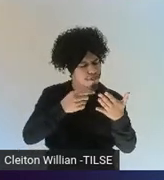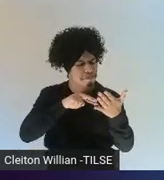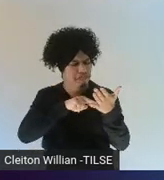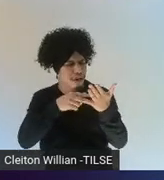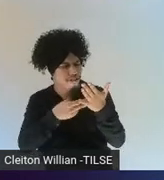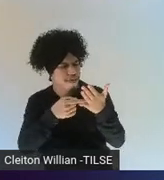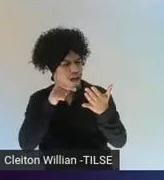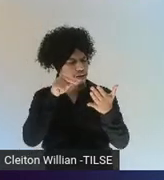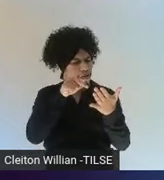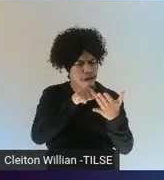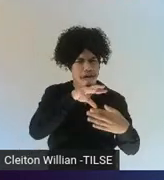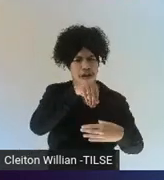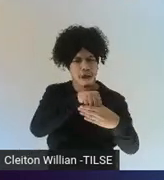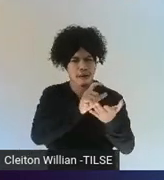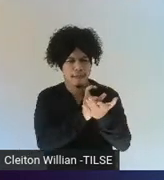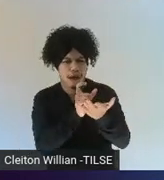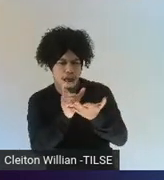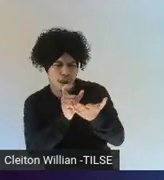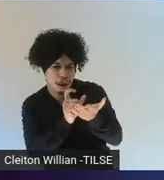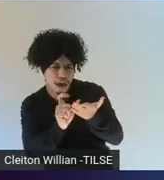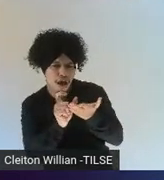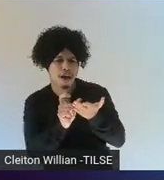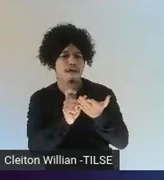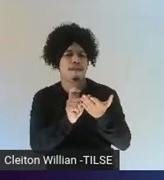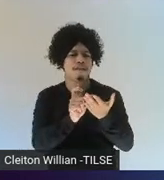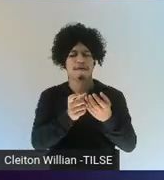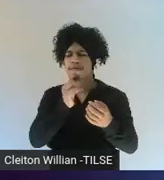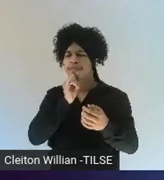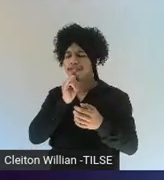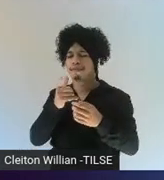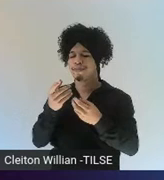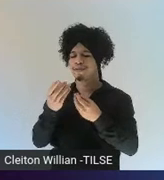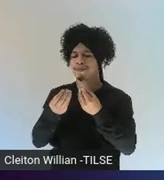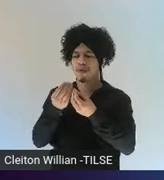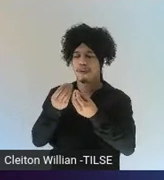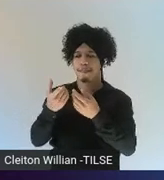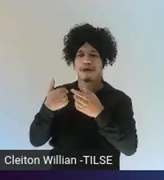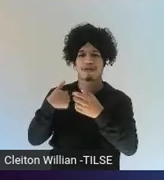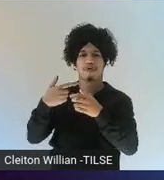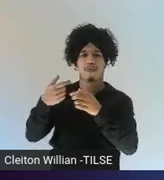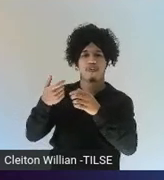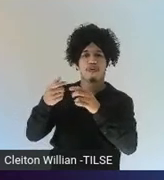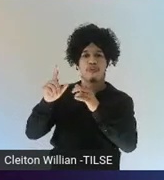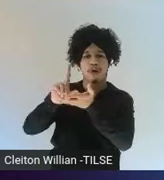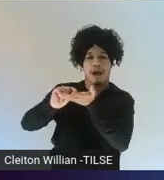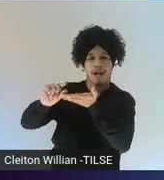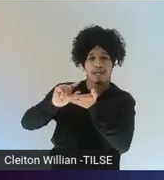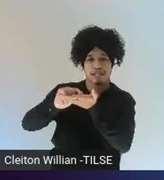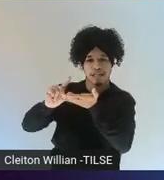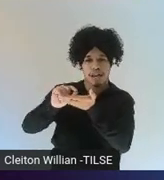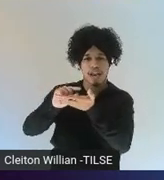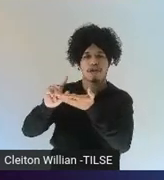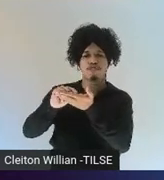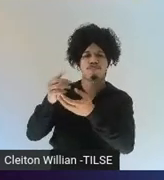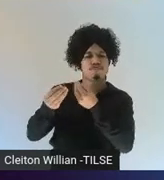that you study. How does an academic article work? How is it arranged? What do the headings do? What parts should you read